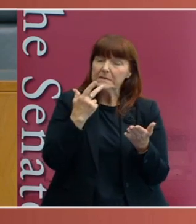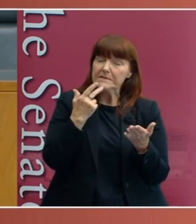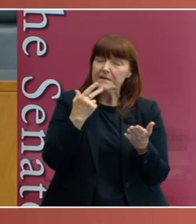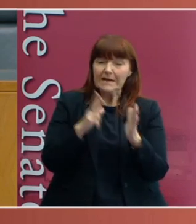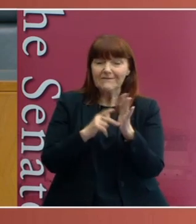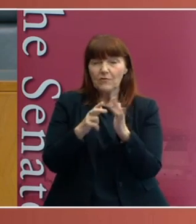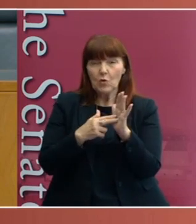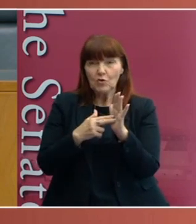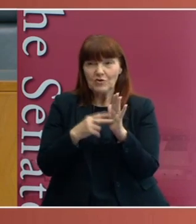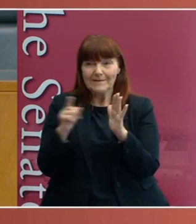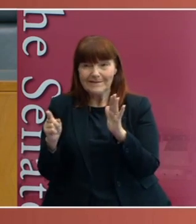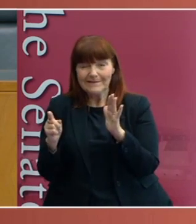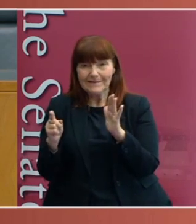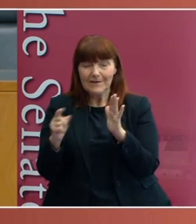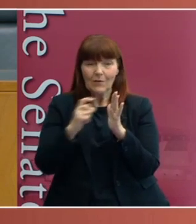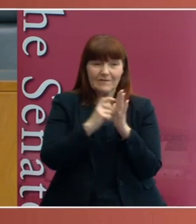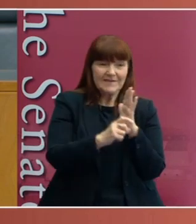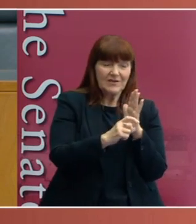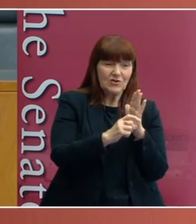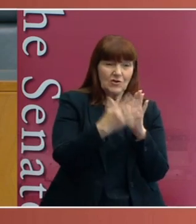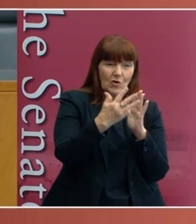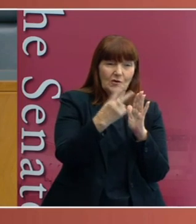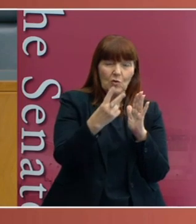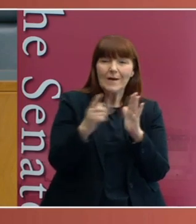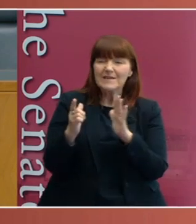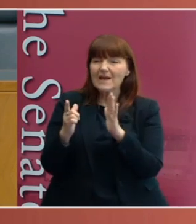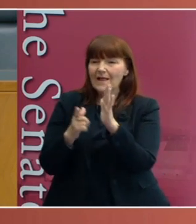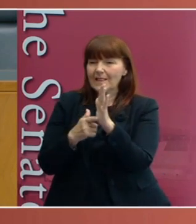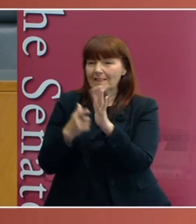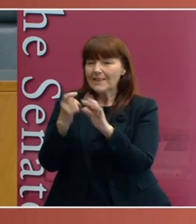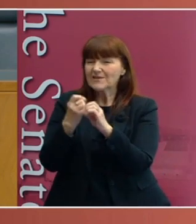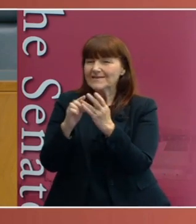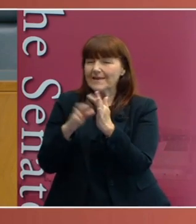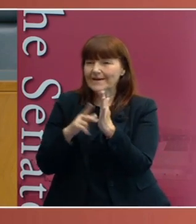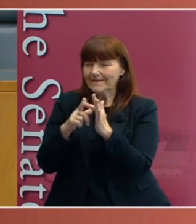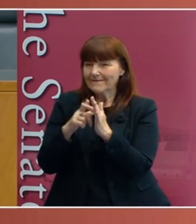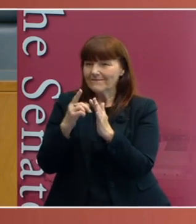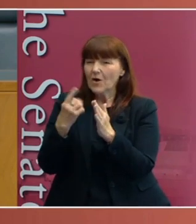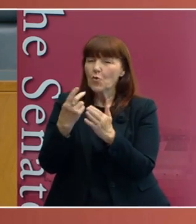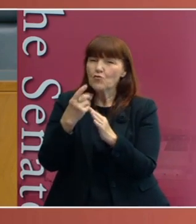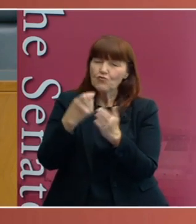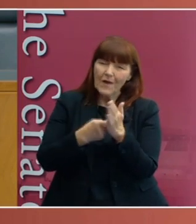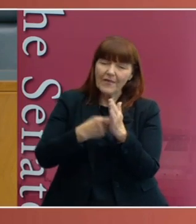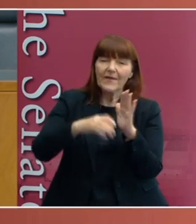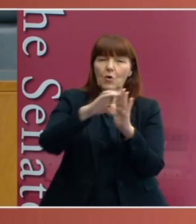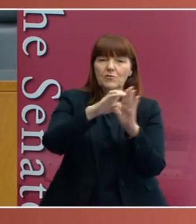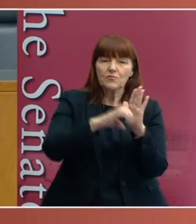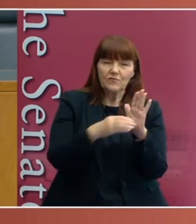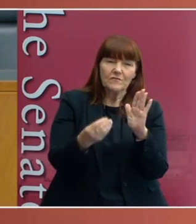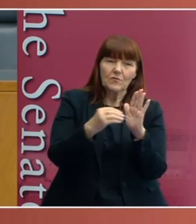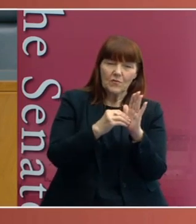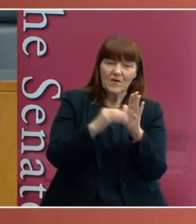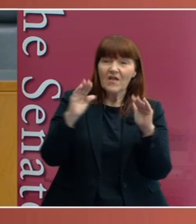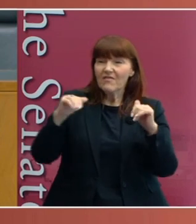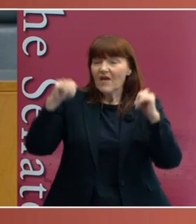92, but it's legislative in nature rather than a constitutional provision. The High Court has